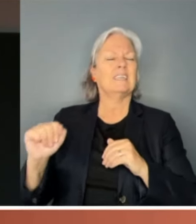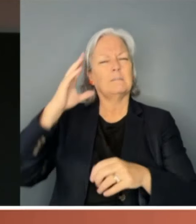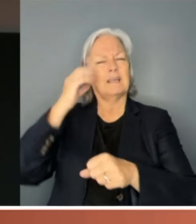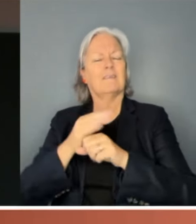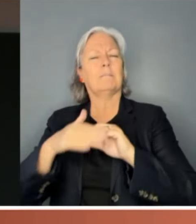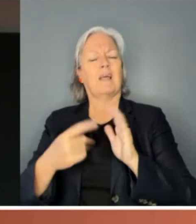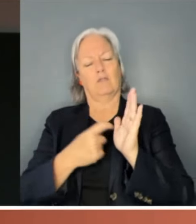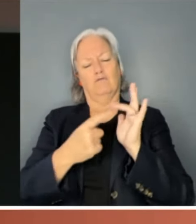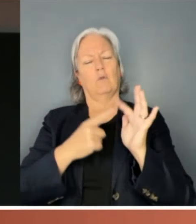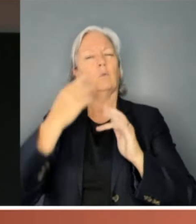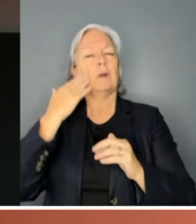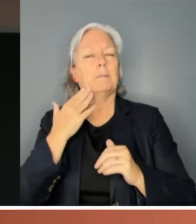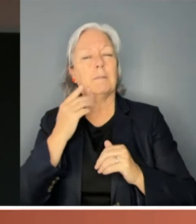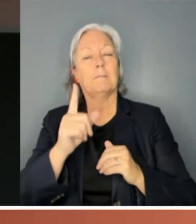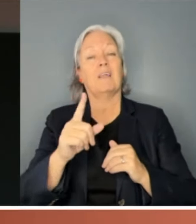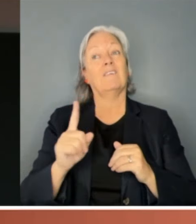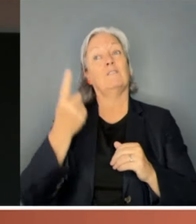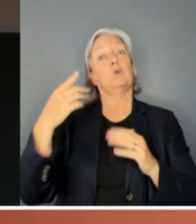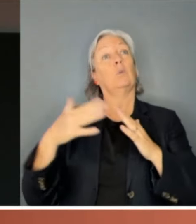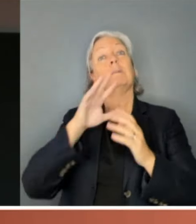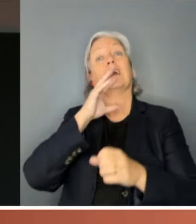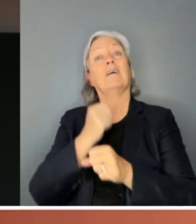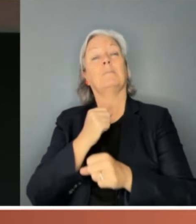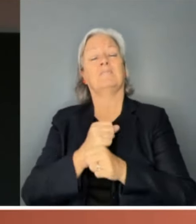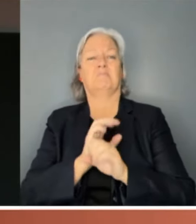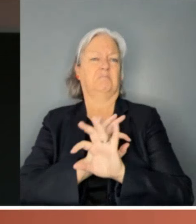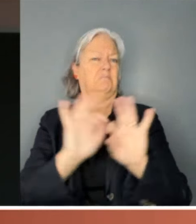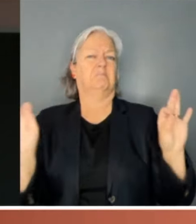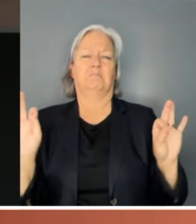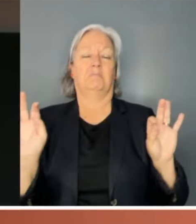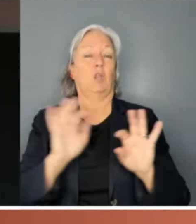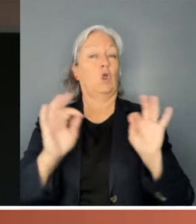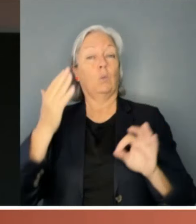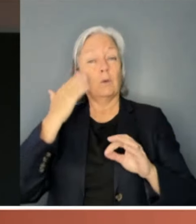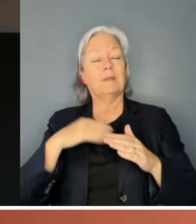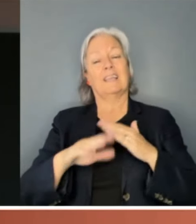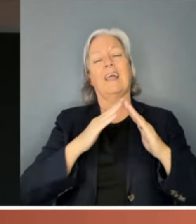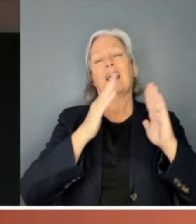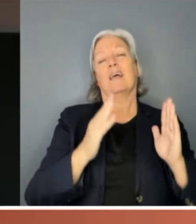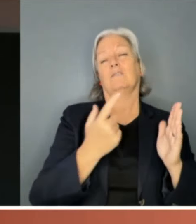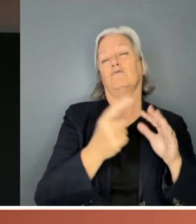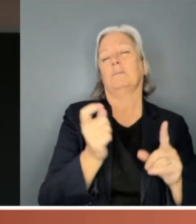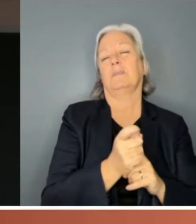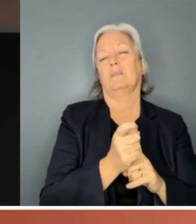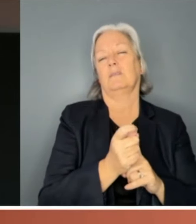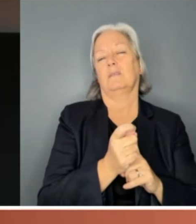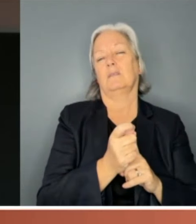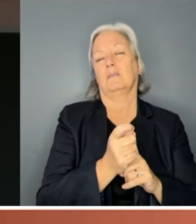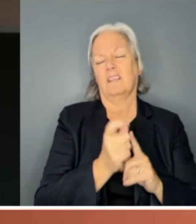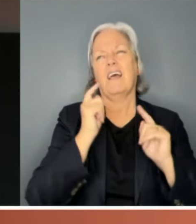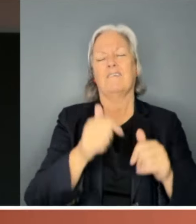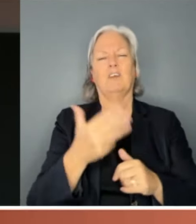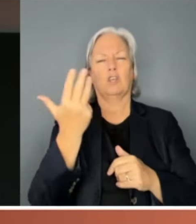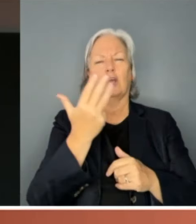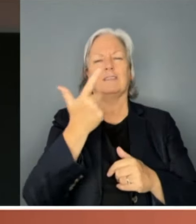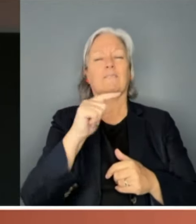single woman in the first Whitlam government, and no woman in the House of Representatives. After the 1974 election,